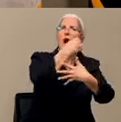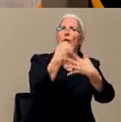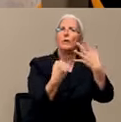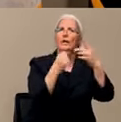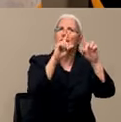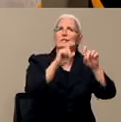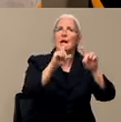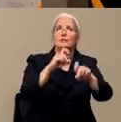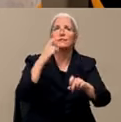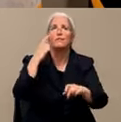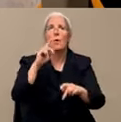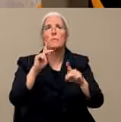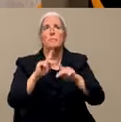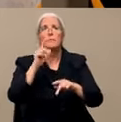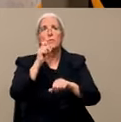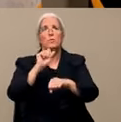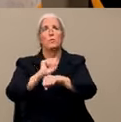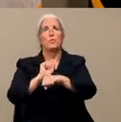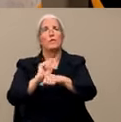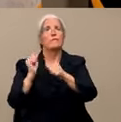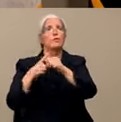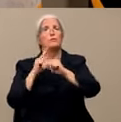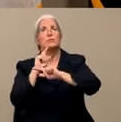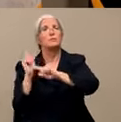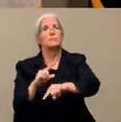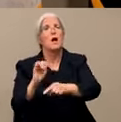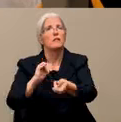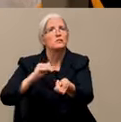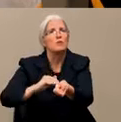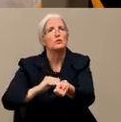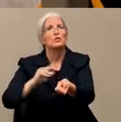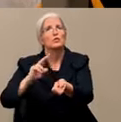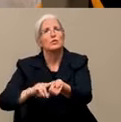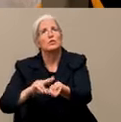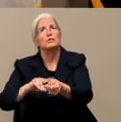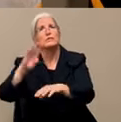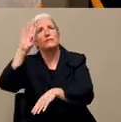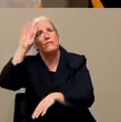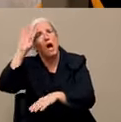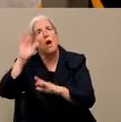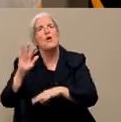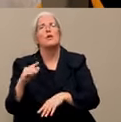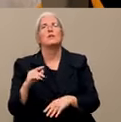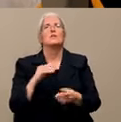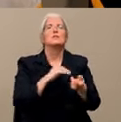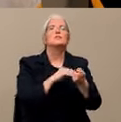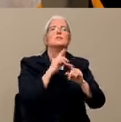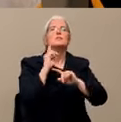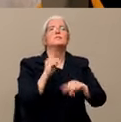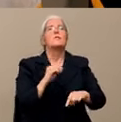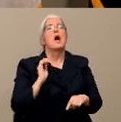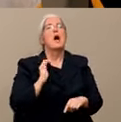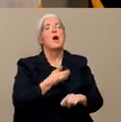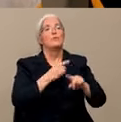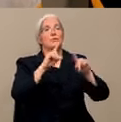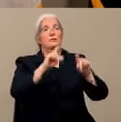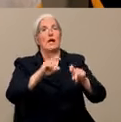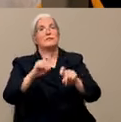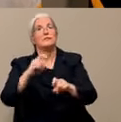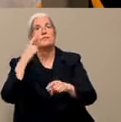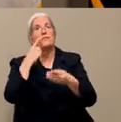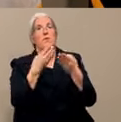in our testing that goes through the public health lab system, we talked about people who are hospitalized.